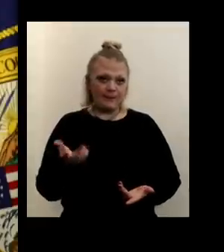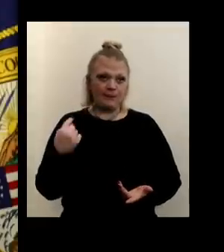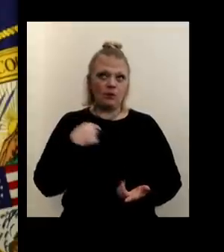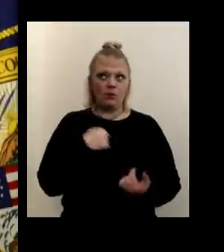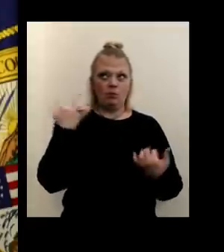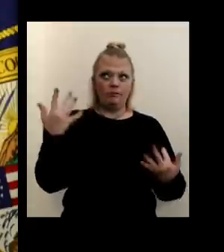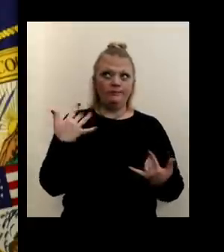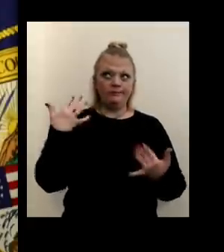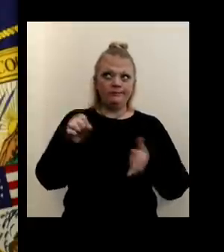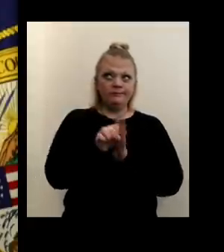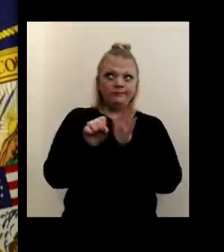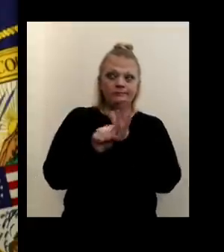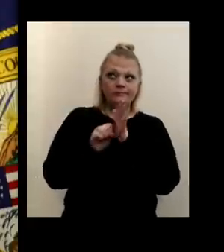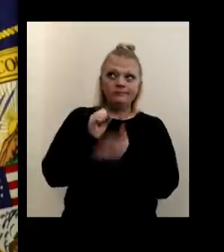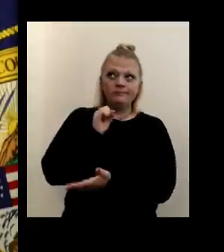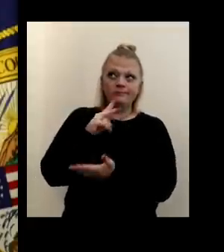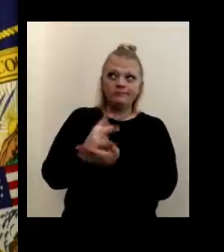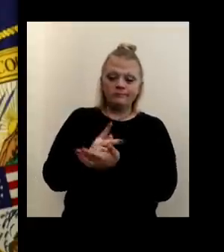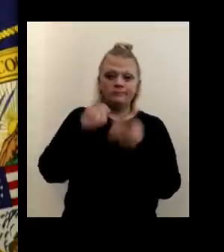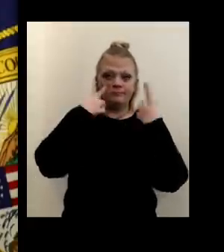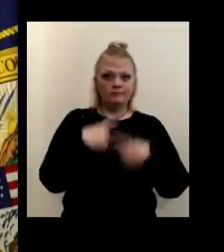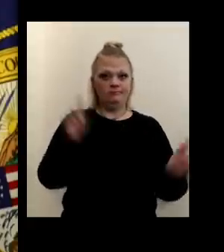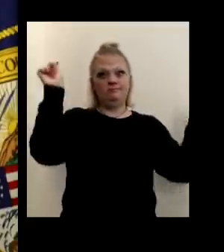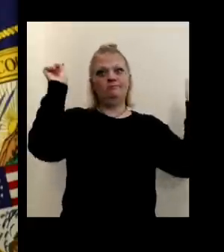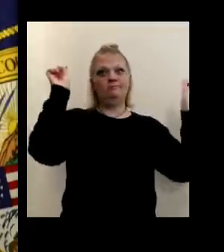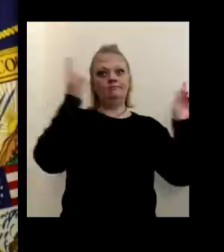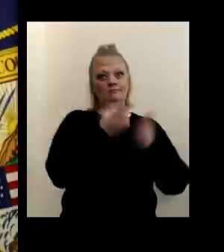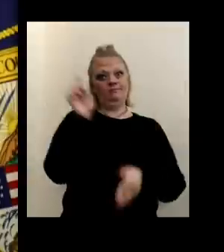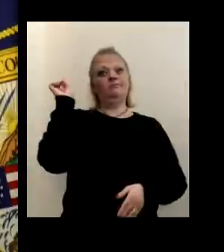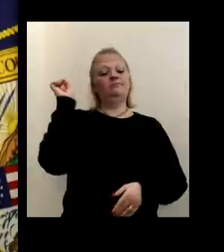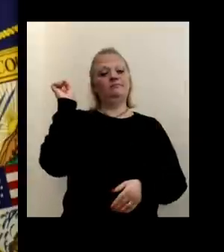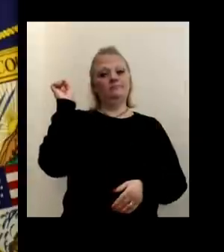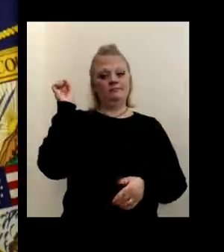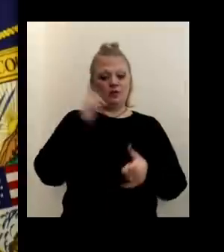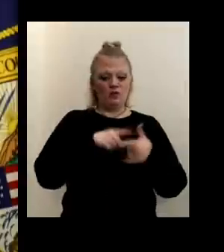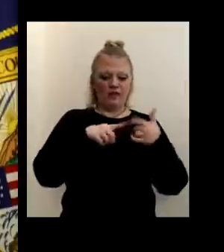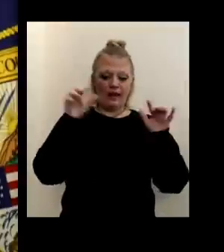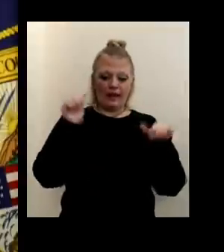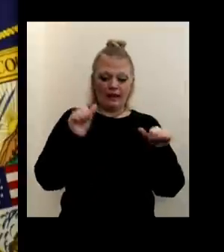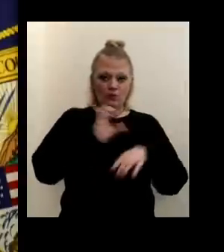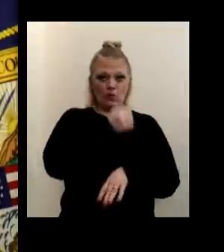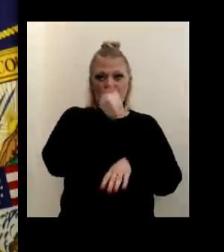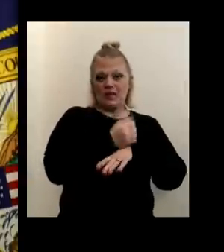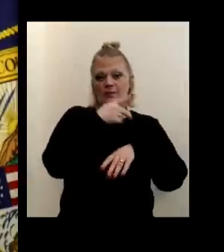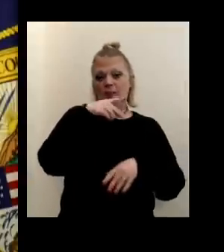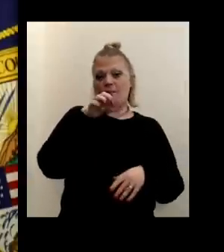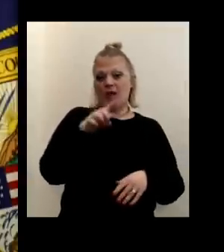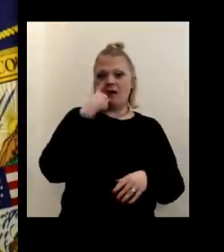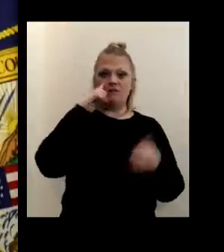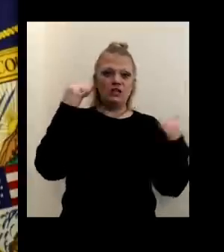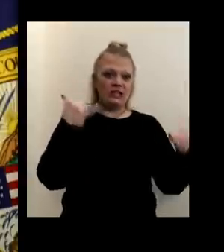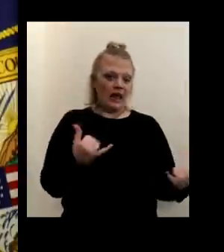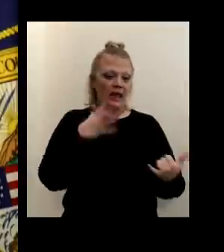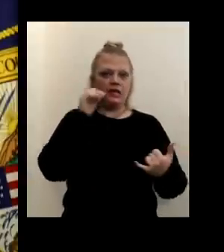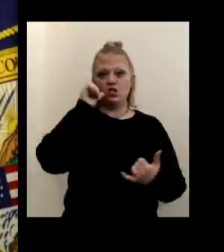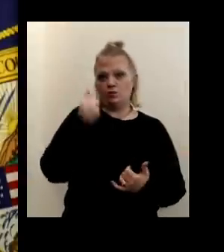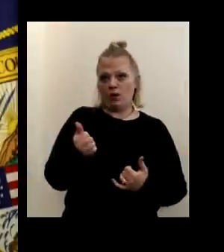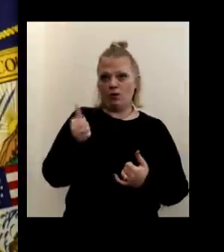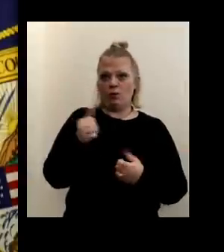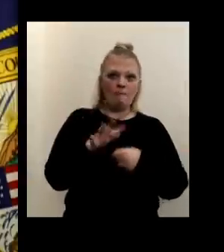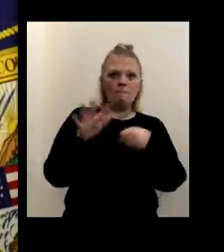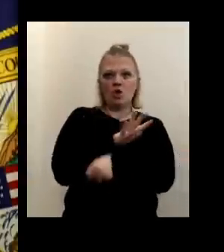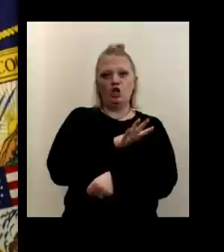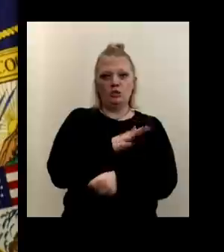waiting for state approval. We finally got it at the end of last week and we were able to set up the, uh, the pod clinics for today and tomorrow. They're booked